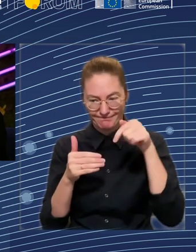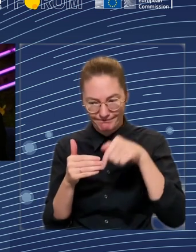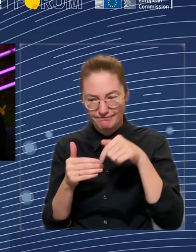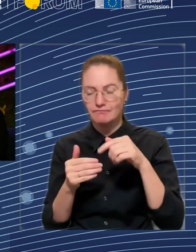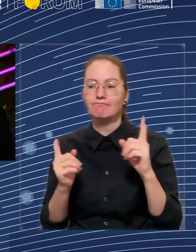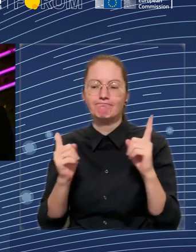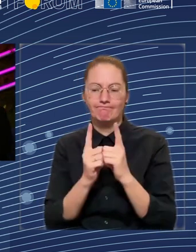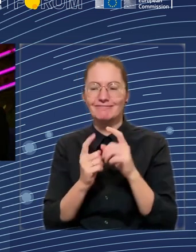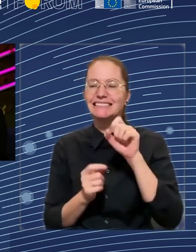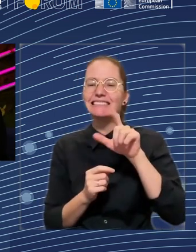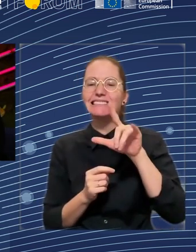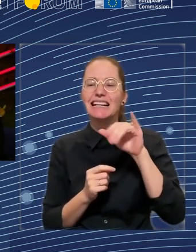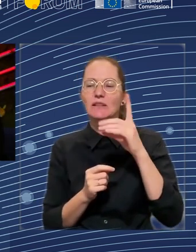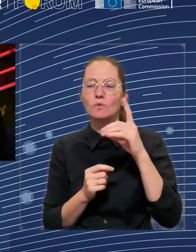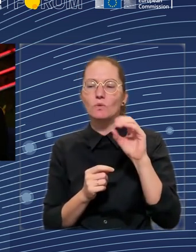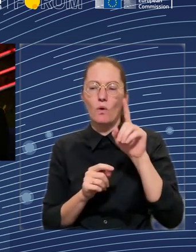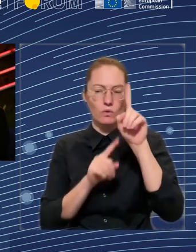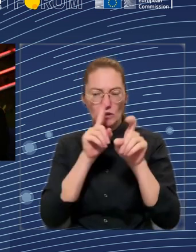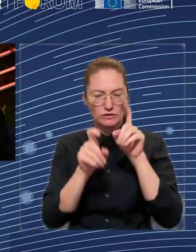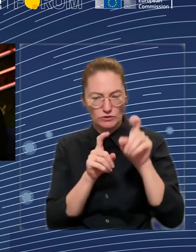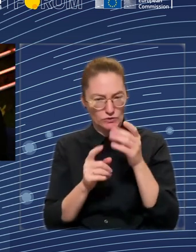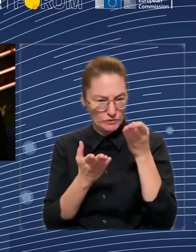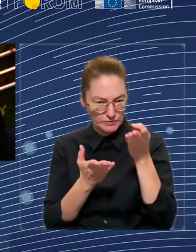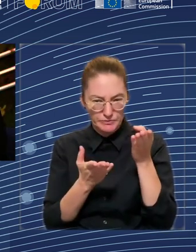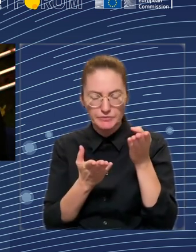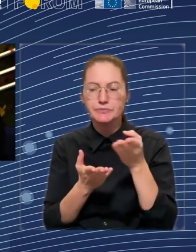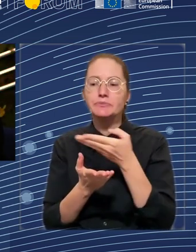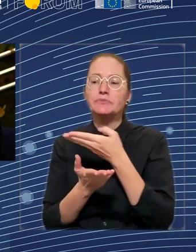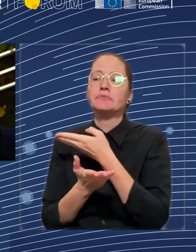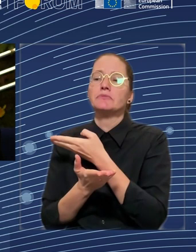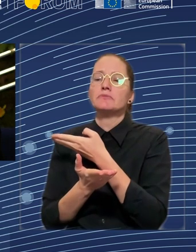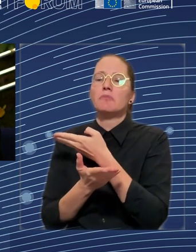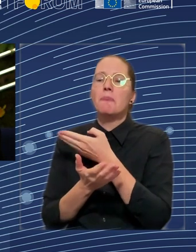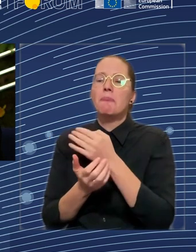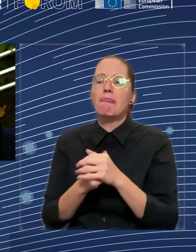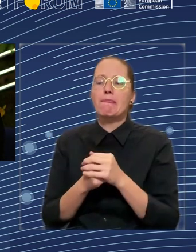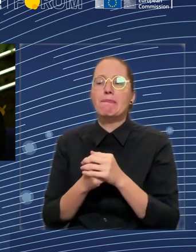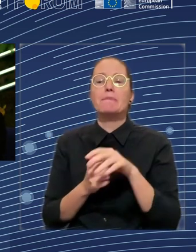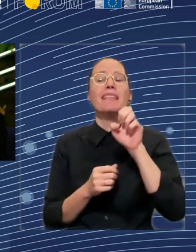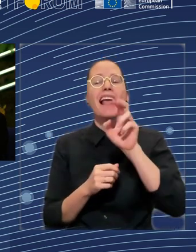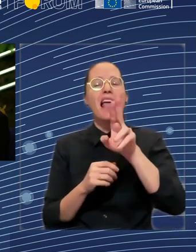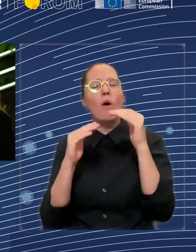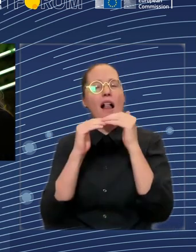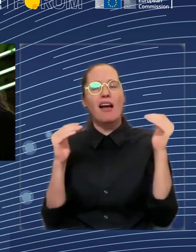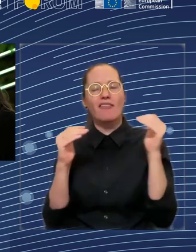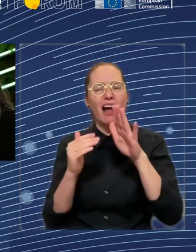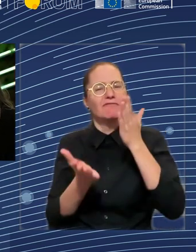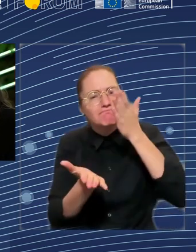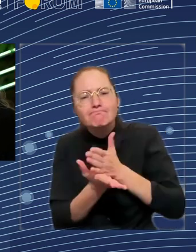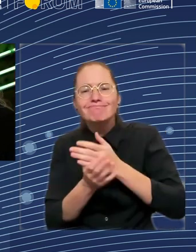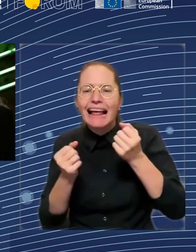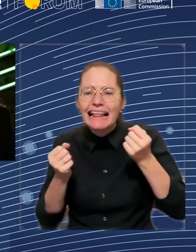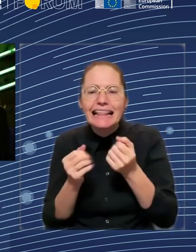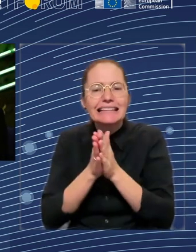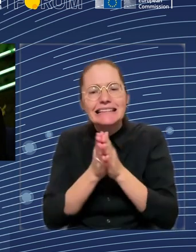mandate? And a question that came in from our audience was, if you had one crazy radical idea to improve social Europe and no political